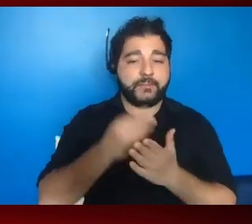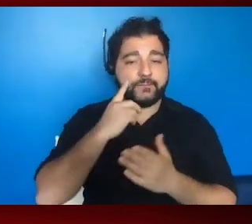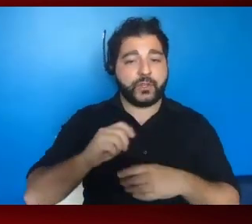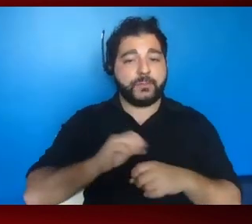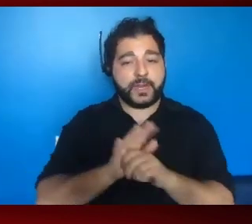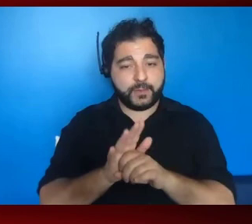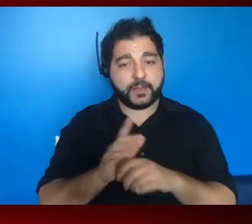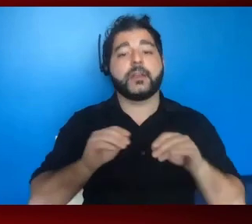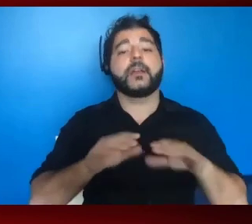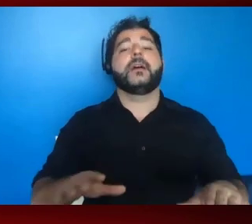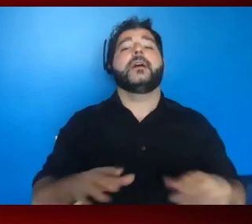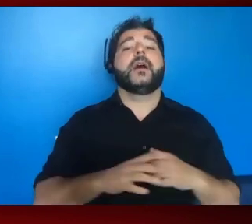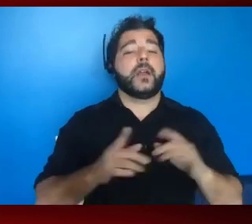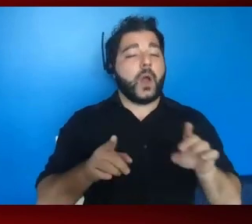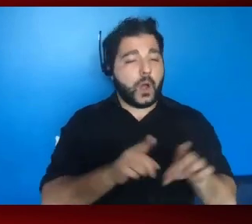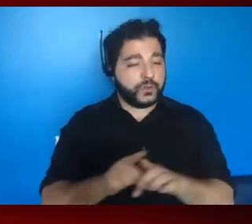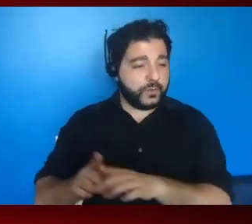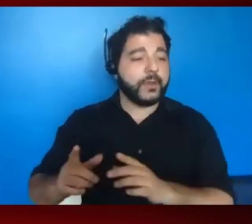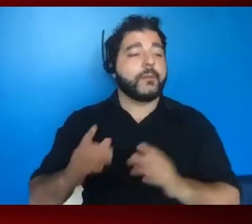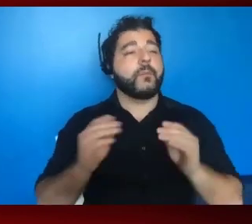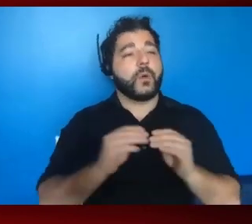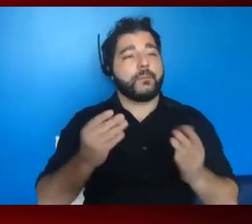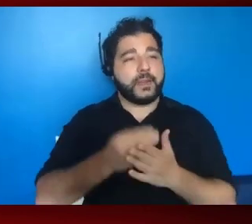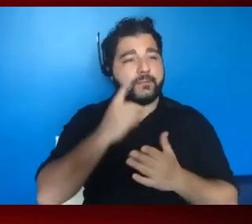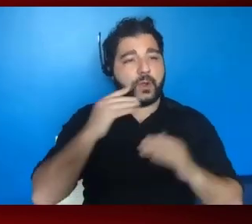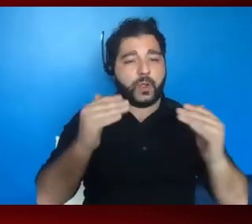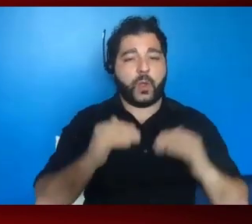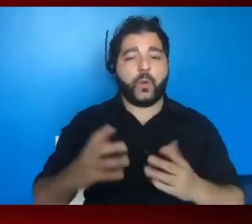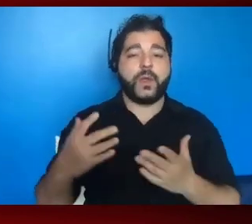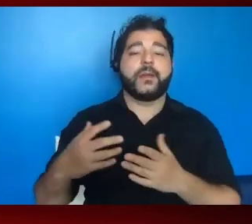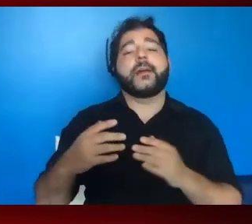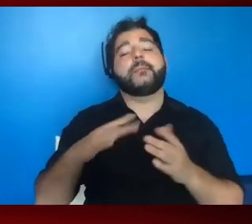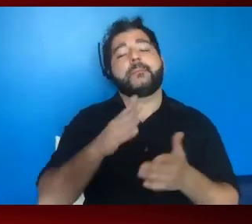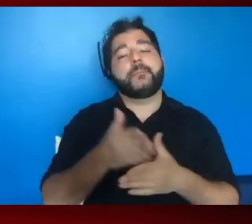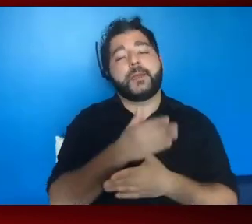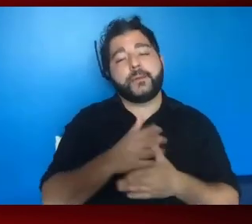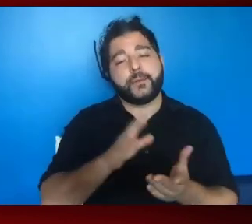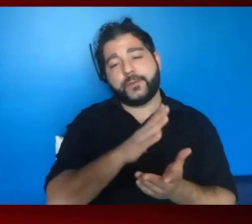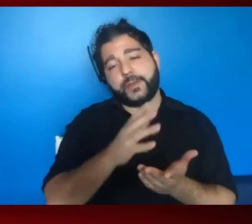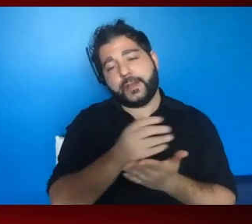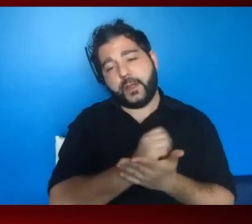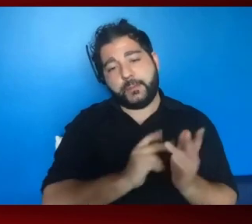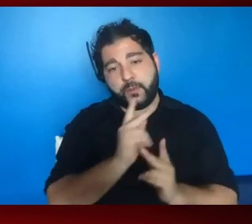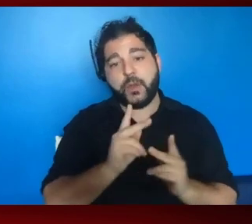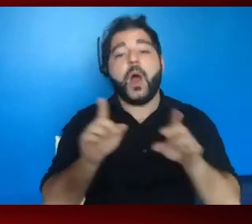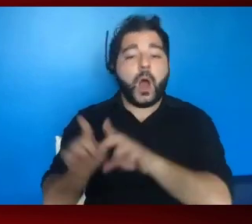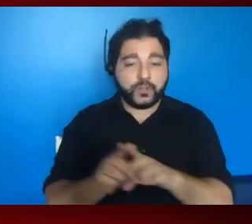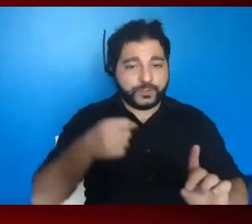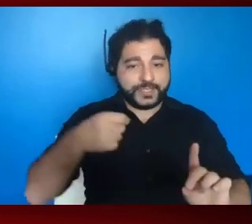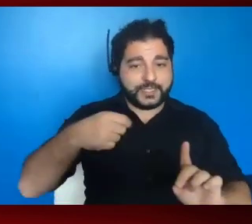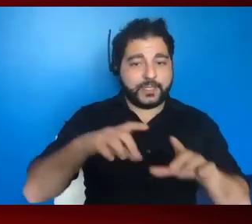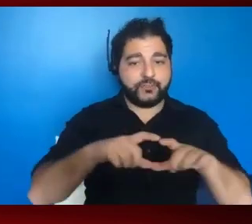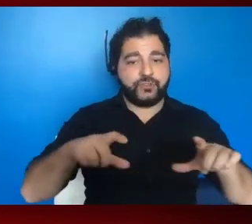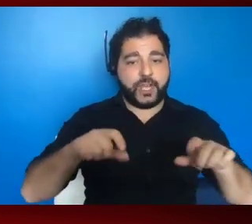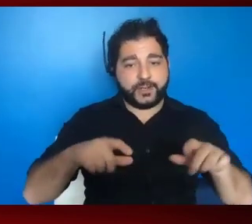subsidies more generous for low and middle income individuals, and put long overdue stimulus funds directly in people's pockets. It also created